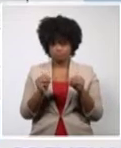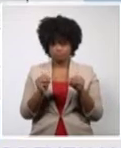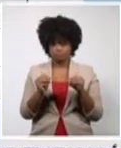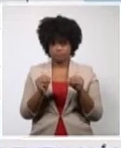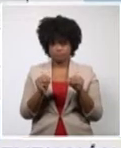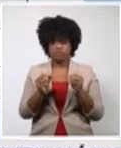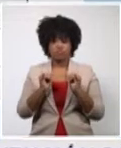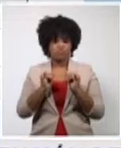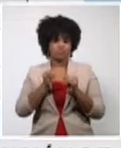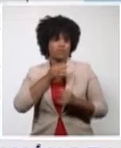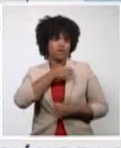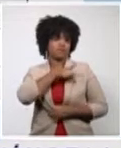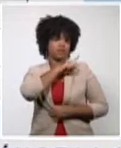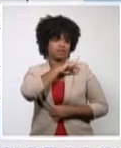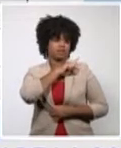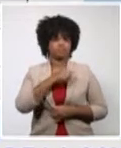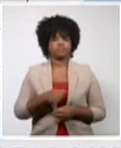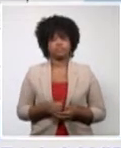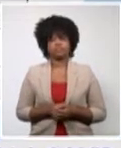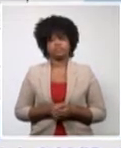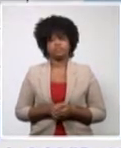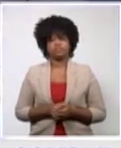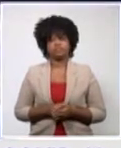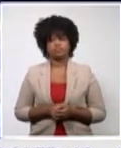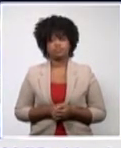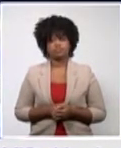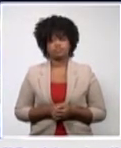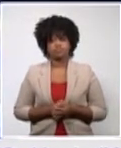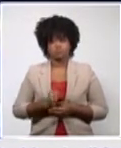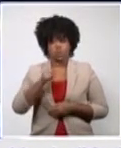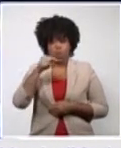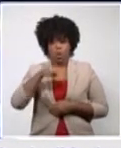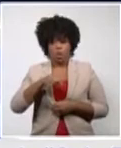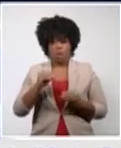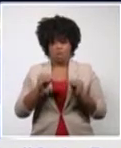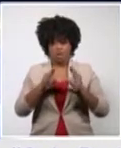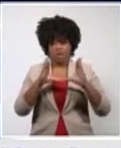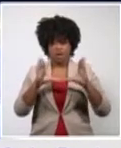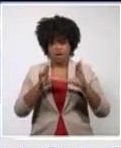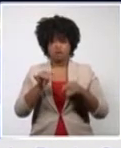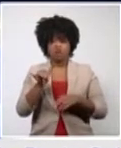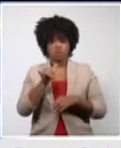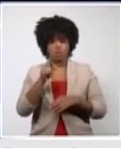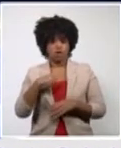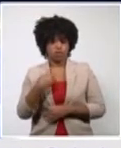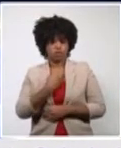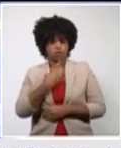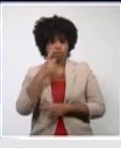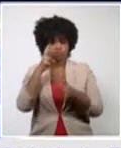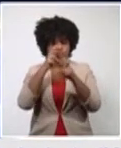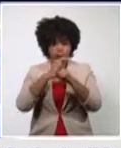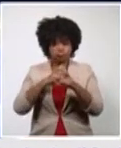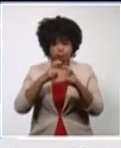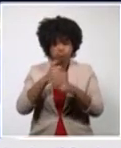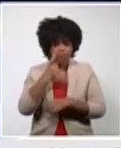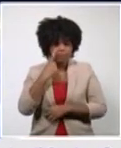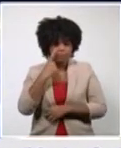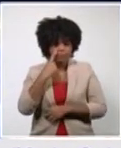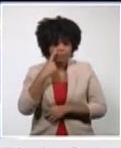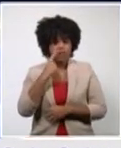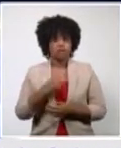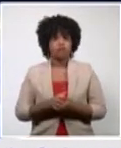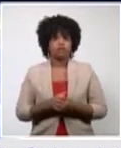reported up to yesterday. This morning we were also reviewing the official